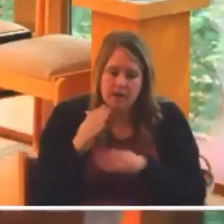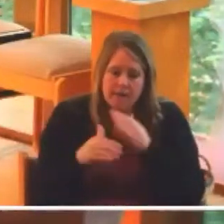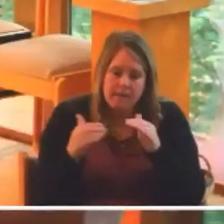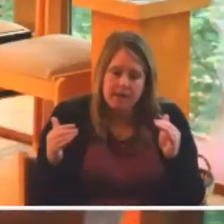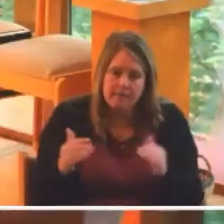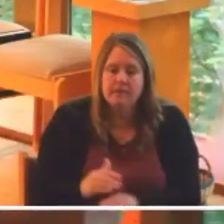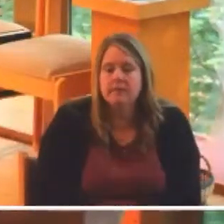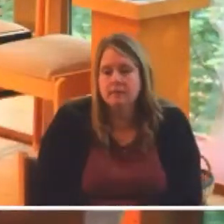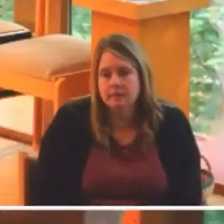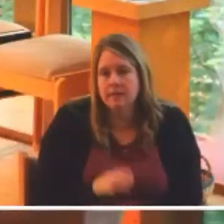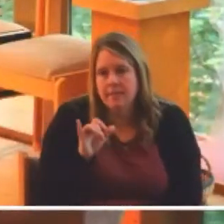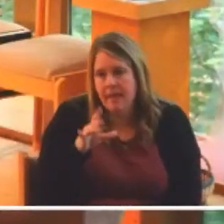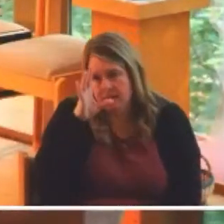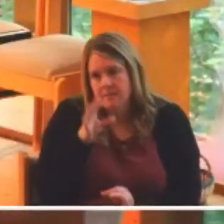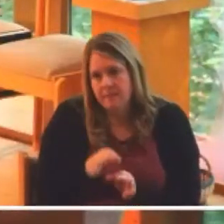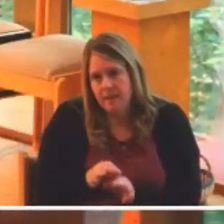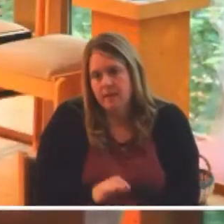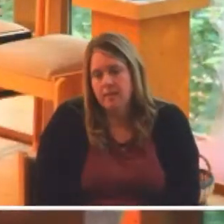That's faith.